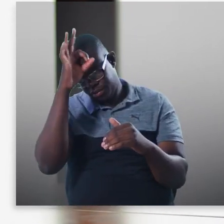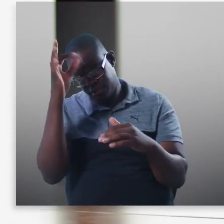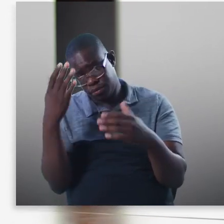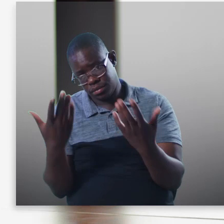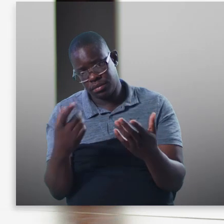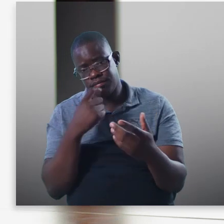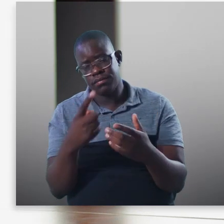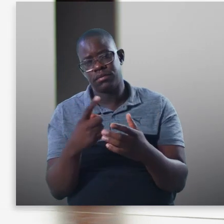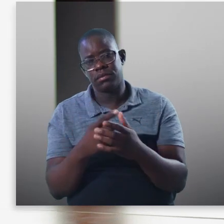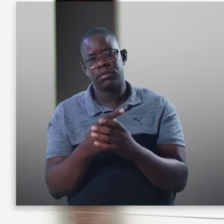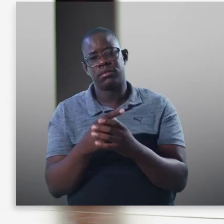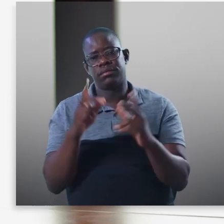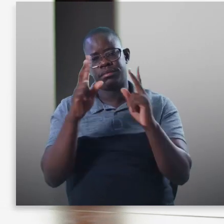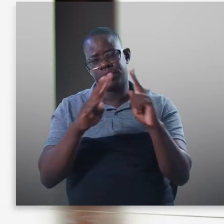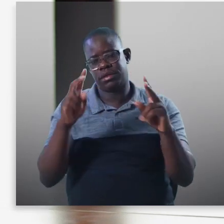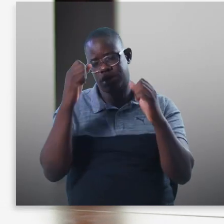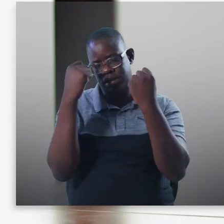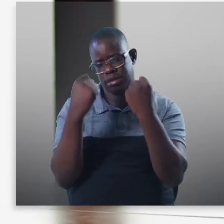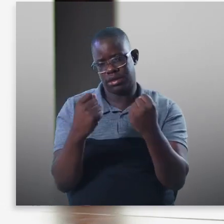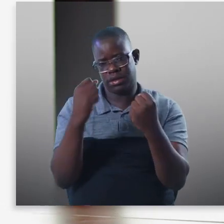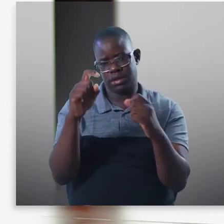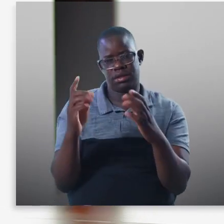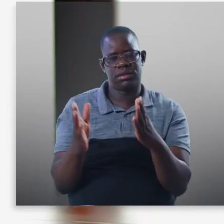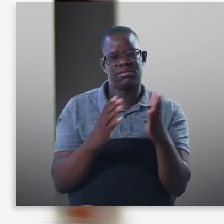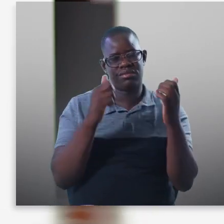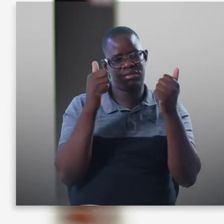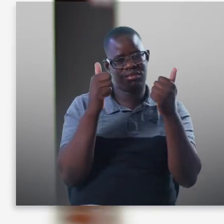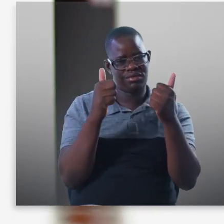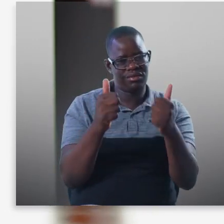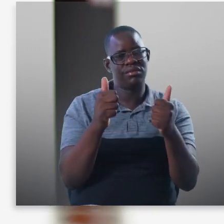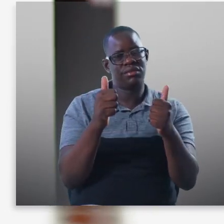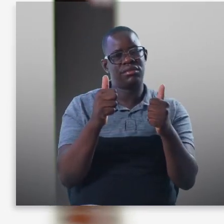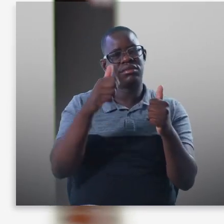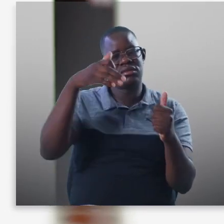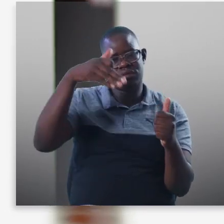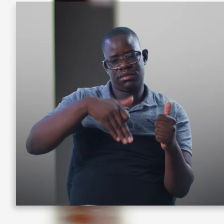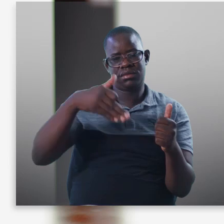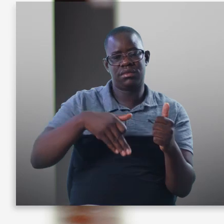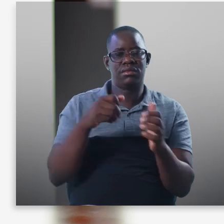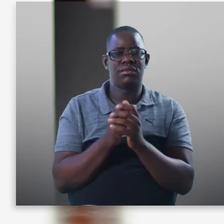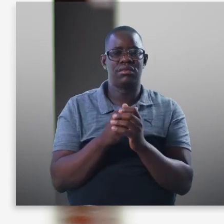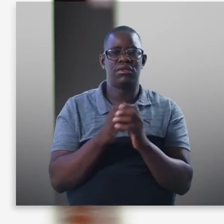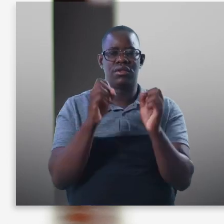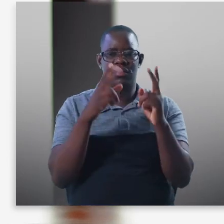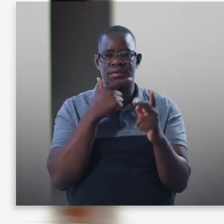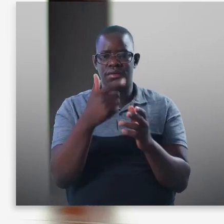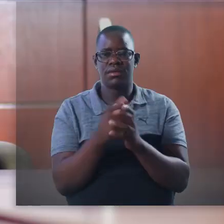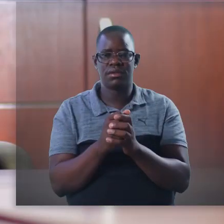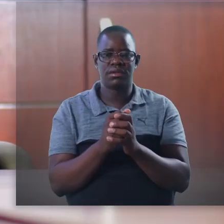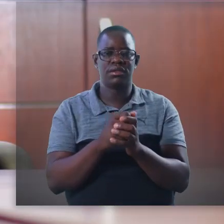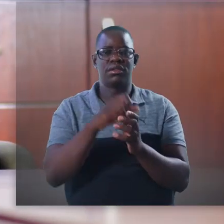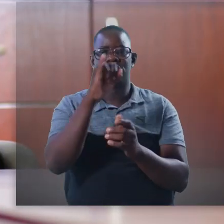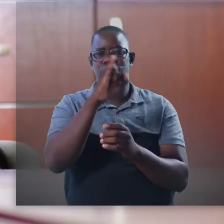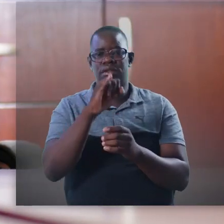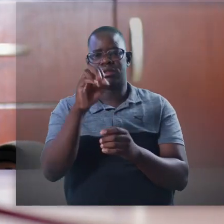we have our own complementary privatized police force. So, I would say that peace and stability is well developed